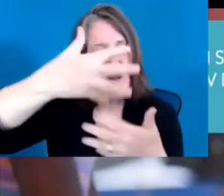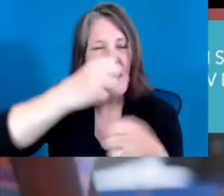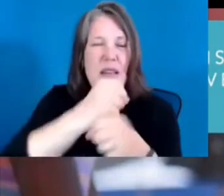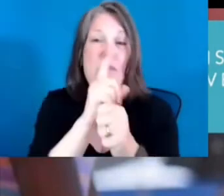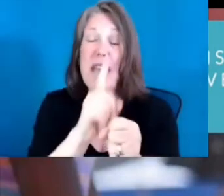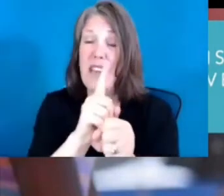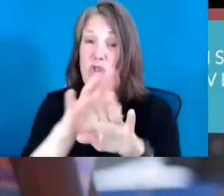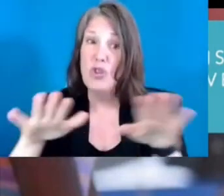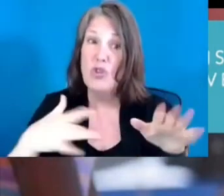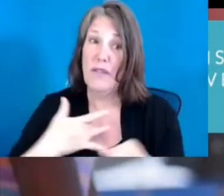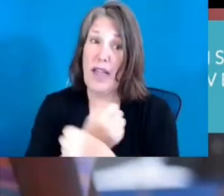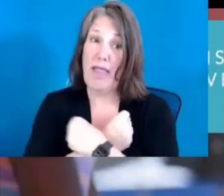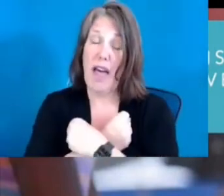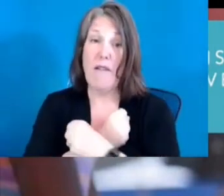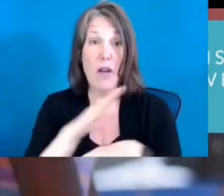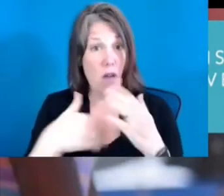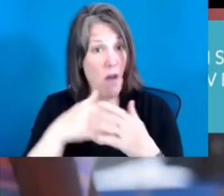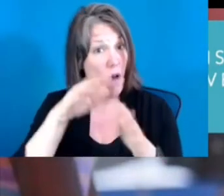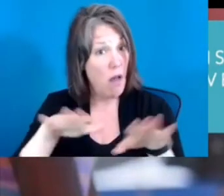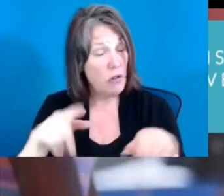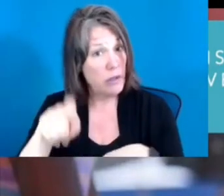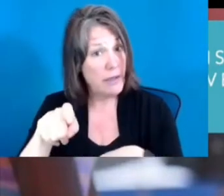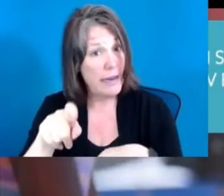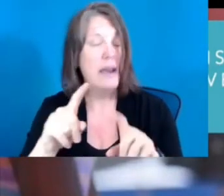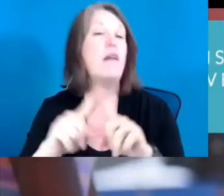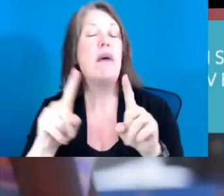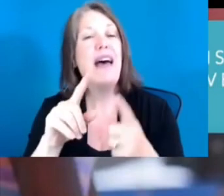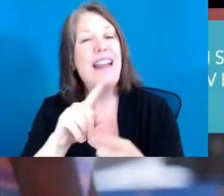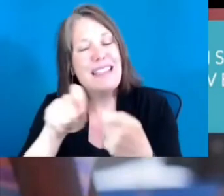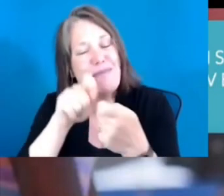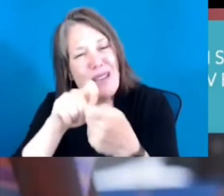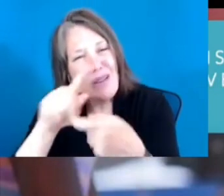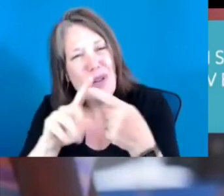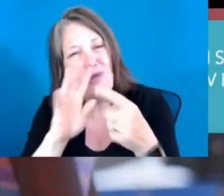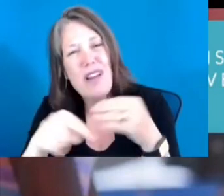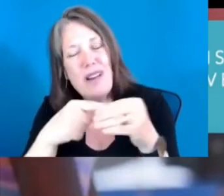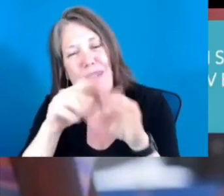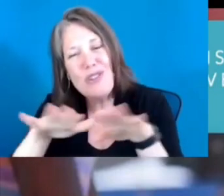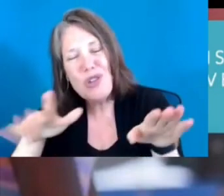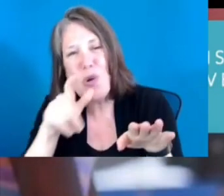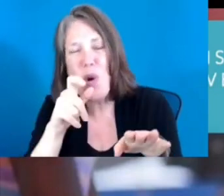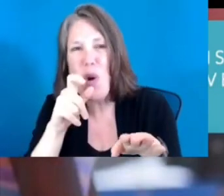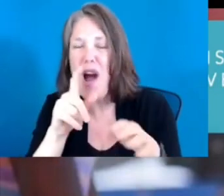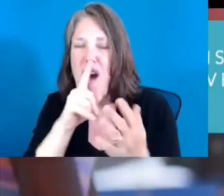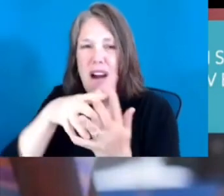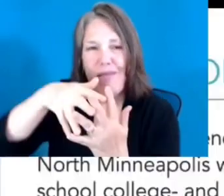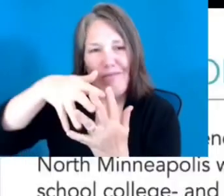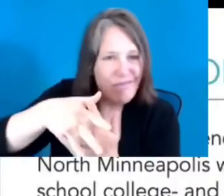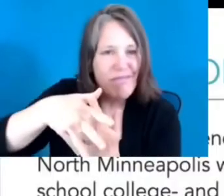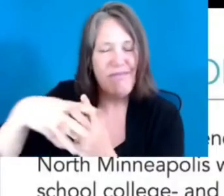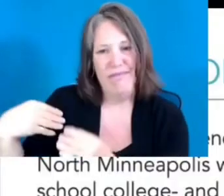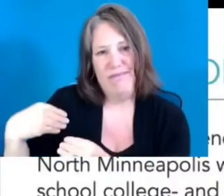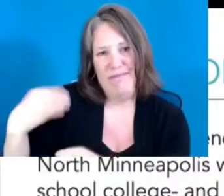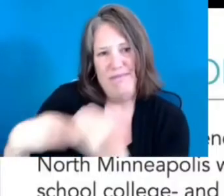children feel loved. Now, all children need it, but particularly when you're talking about children who are steeped in generational